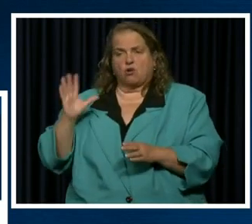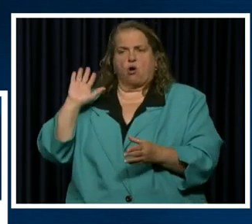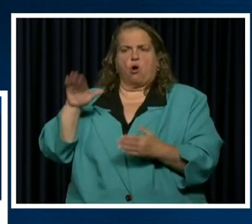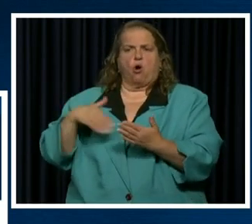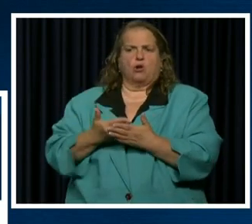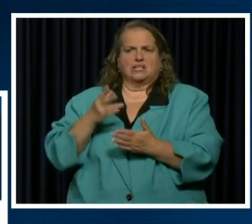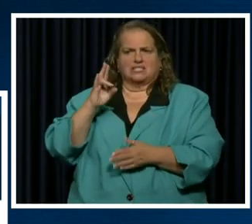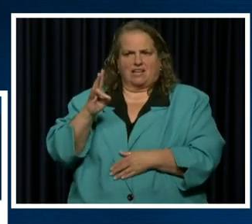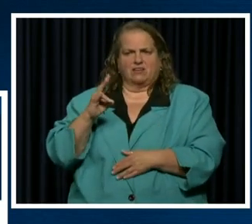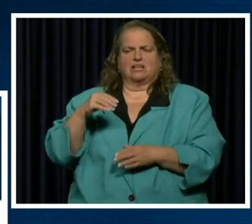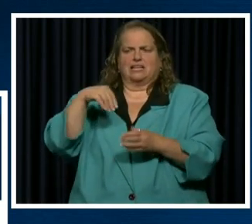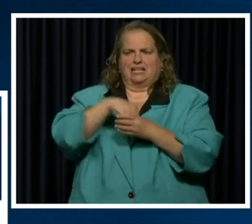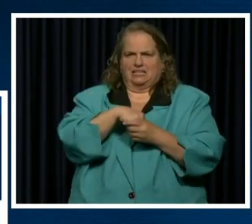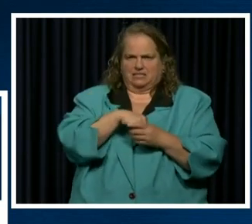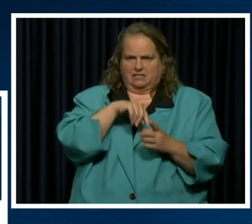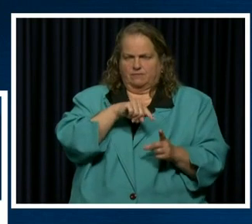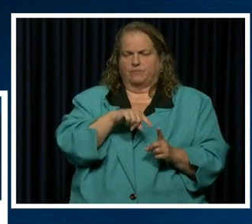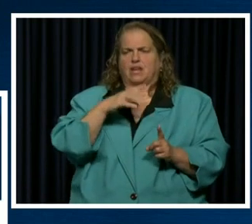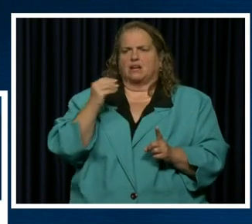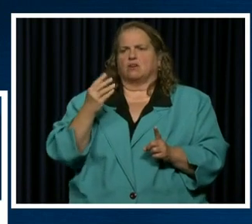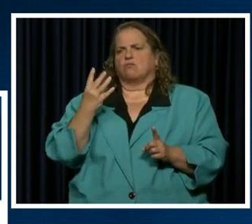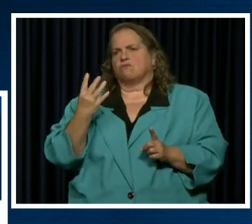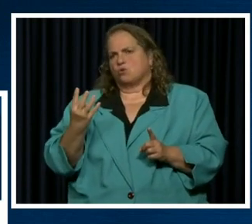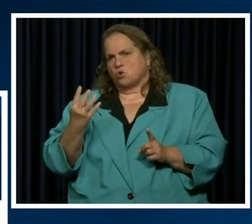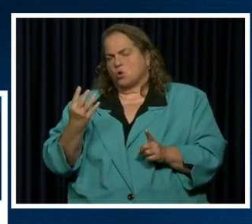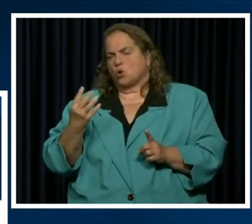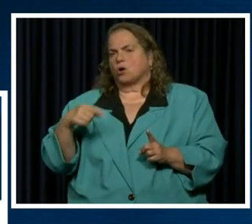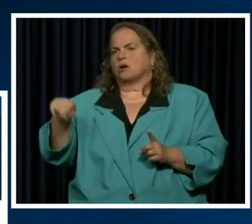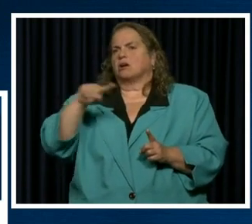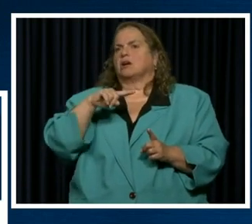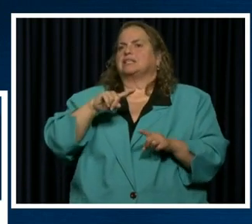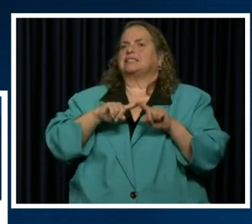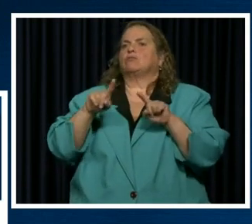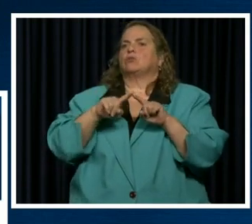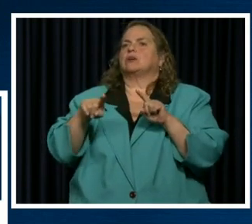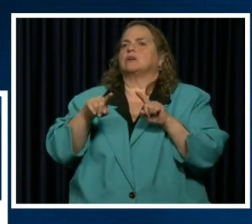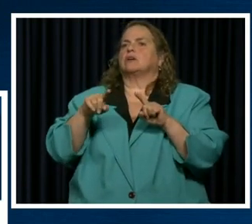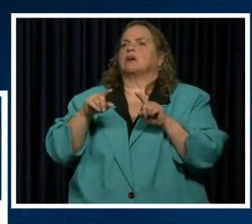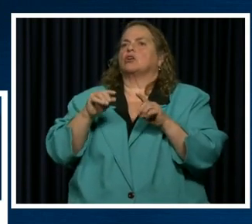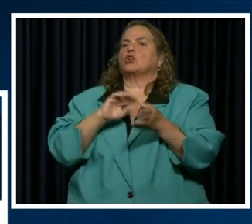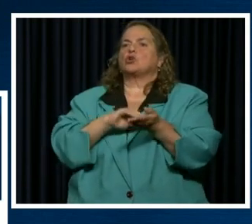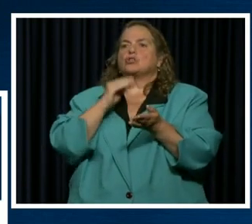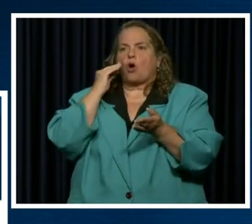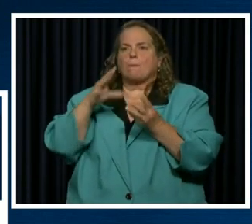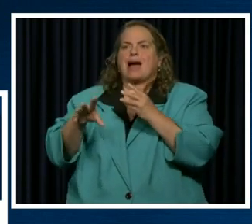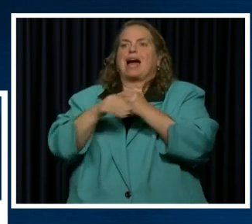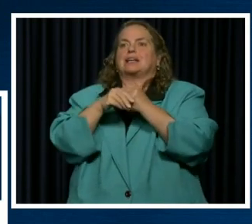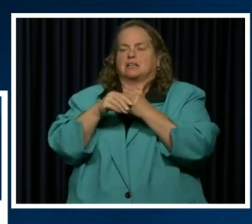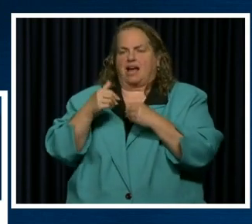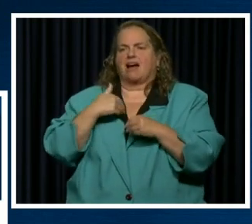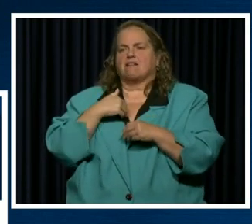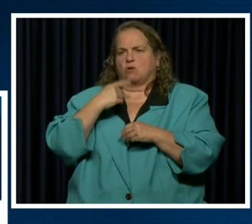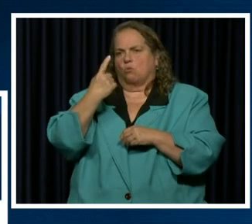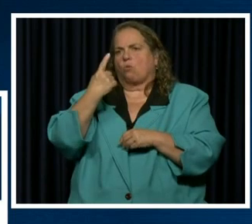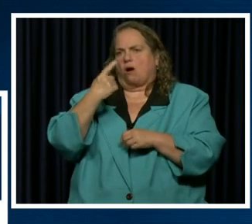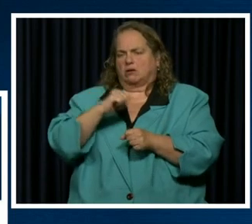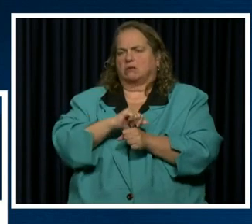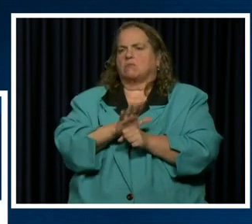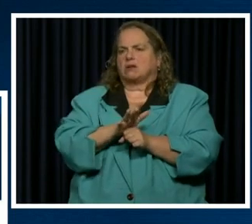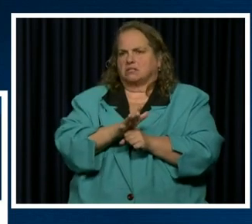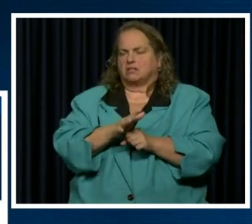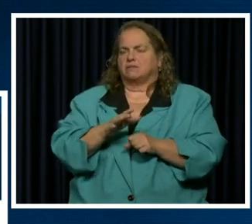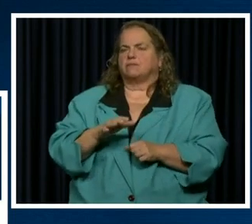four additional facilities that have at least one positive. This continues to be the challenge, though I believe